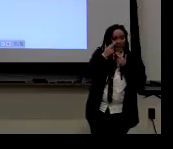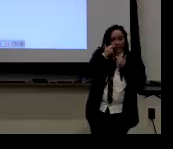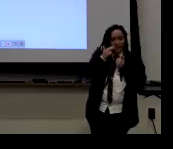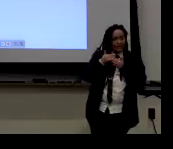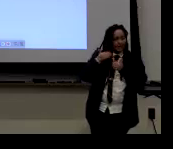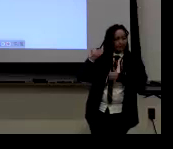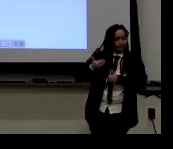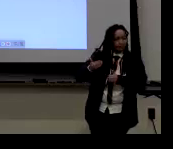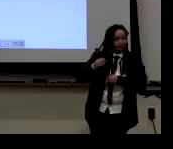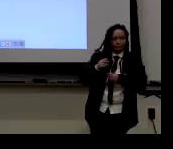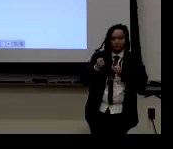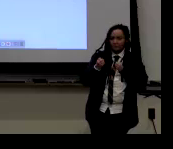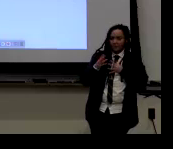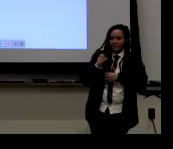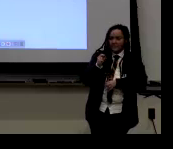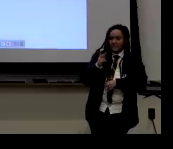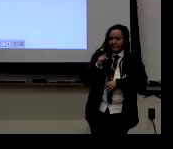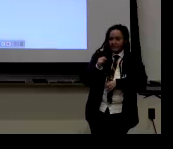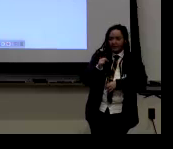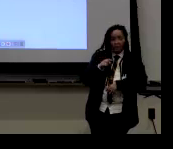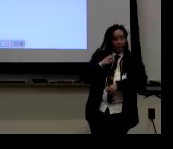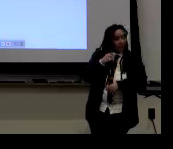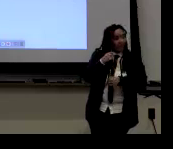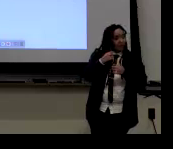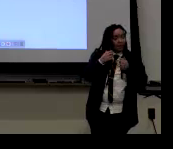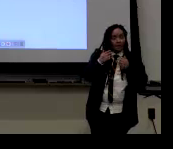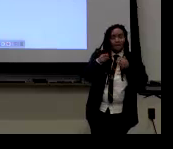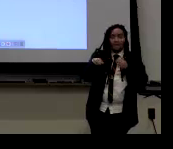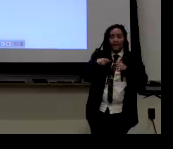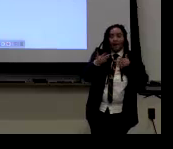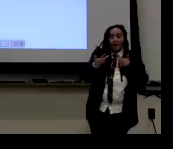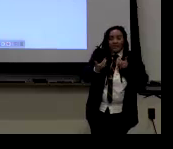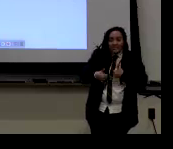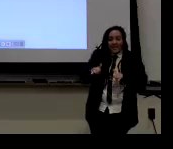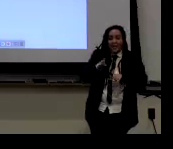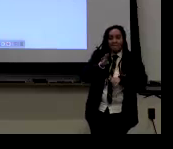And they make comedy, they're, you know, funny, they do skits.